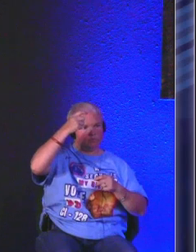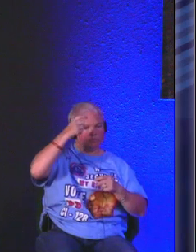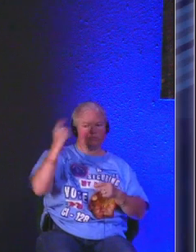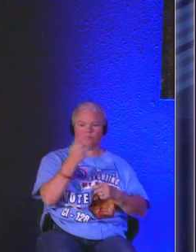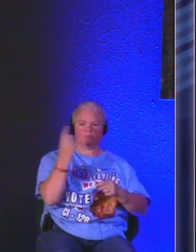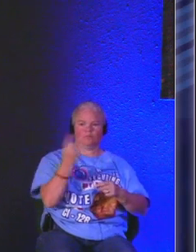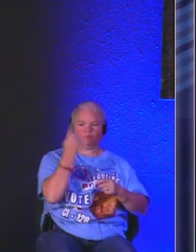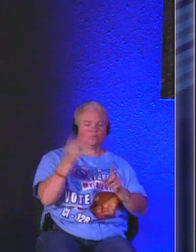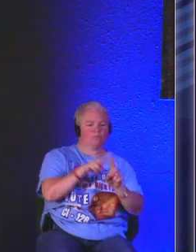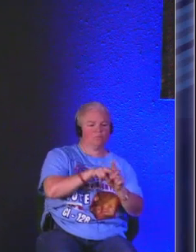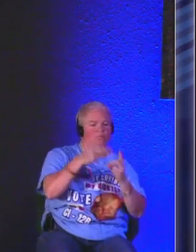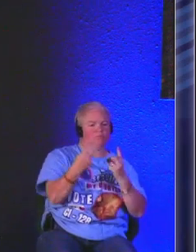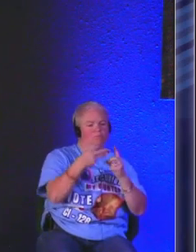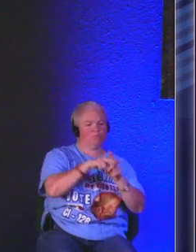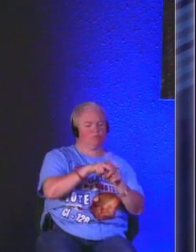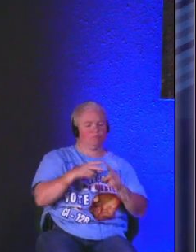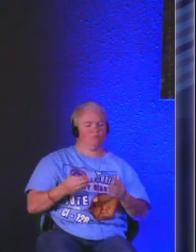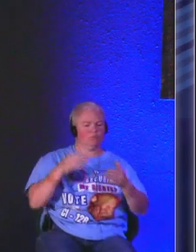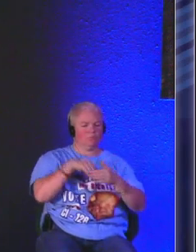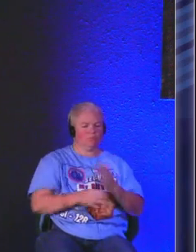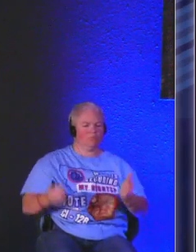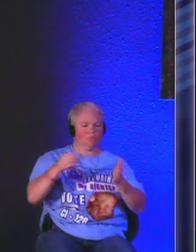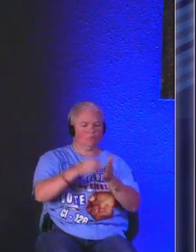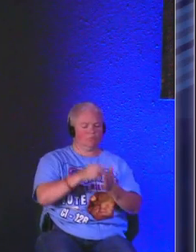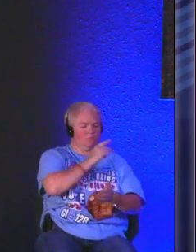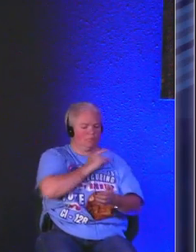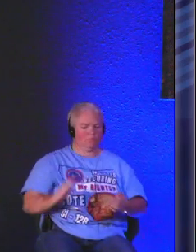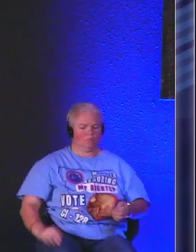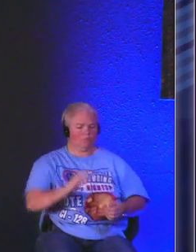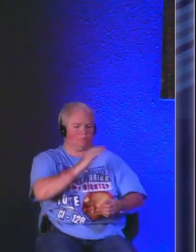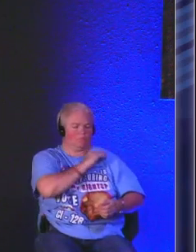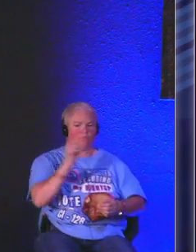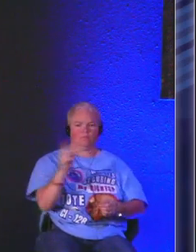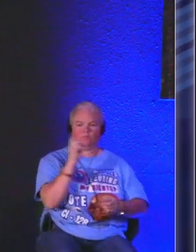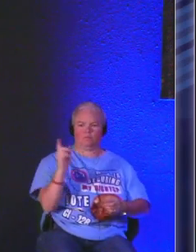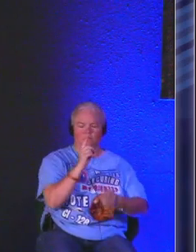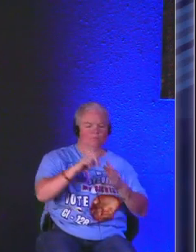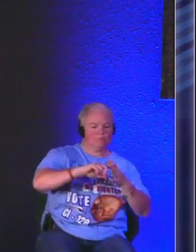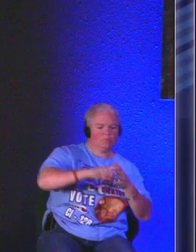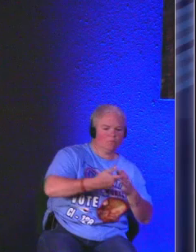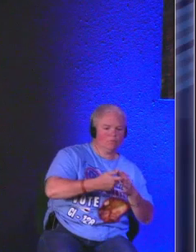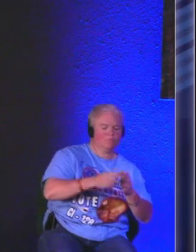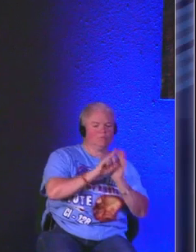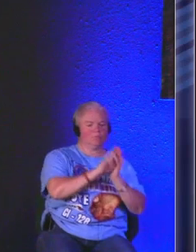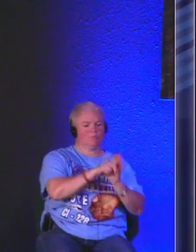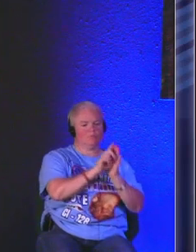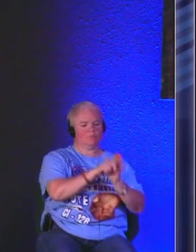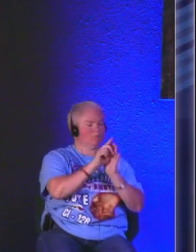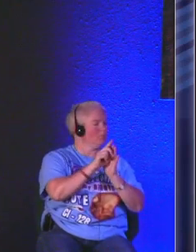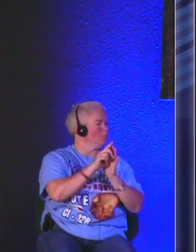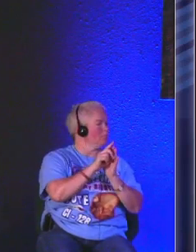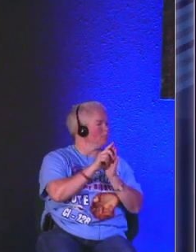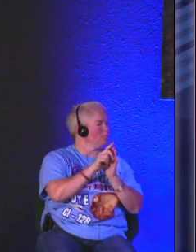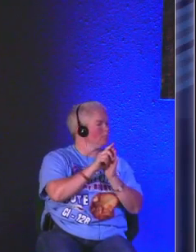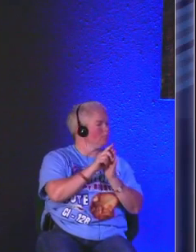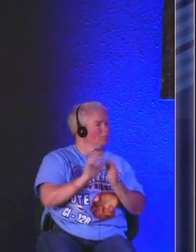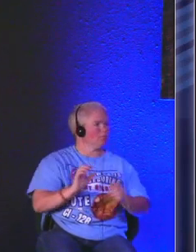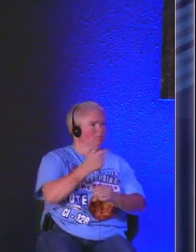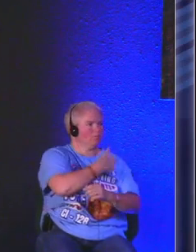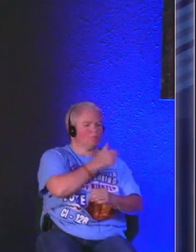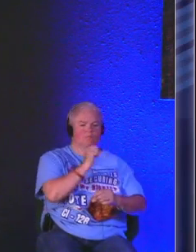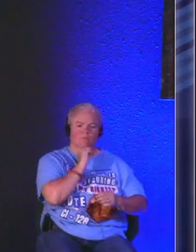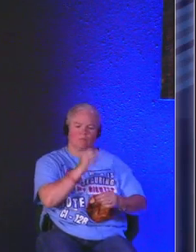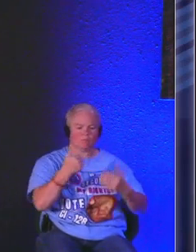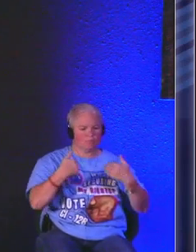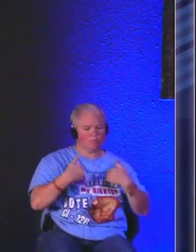perspective when we're born again into the kingdom of God our eternity starts at that moment we